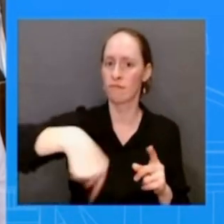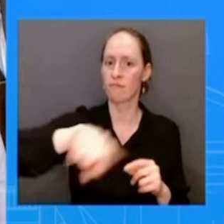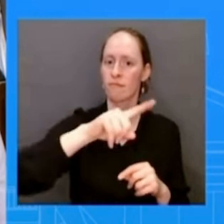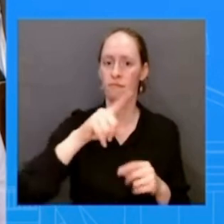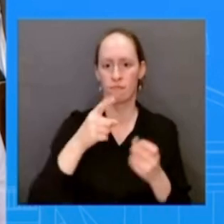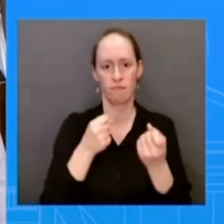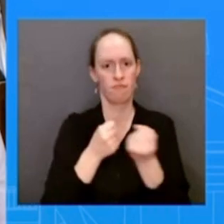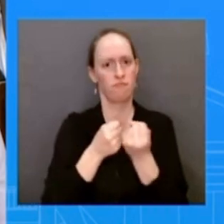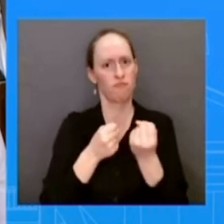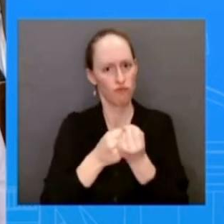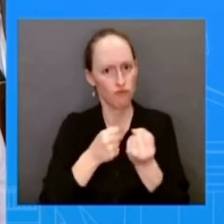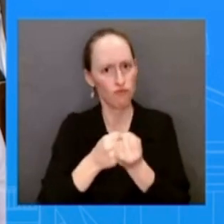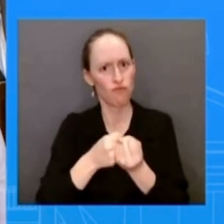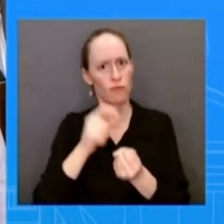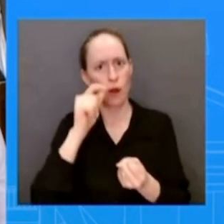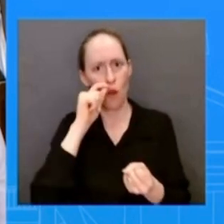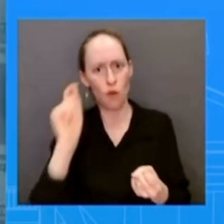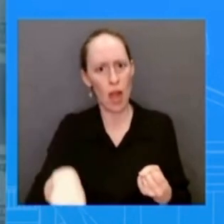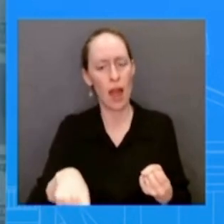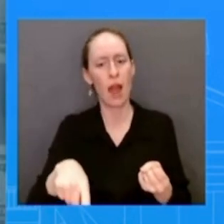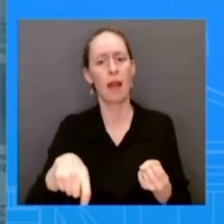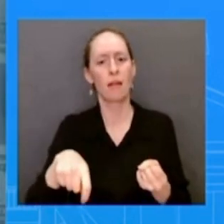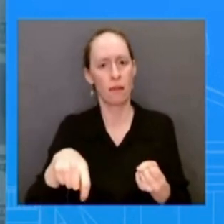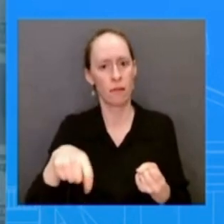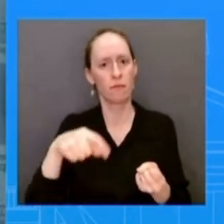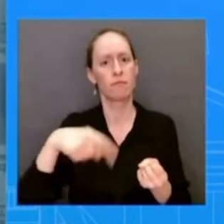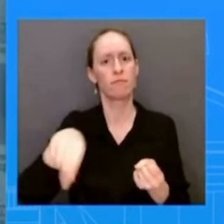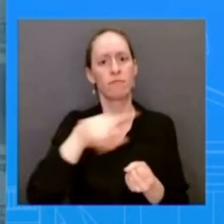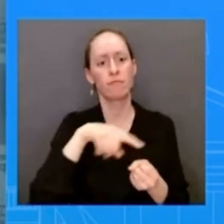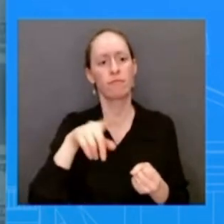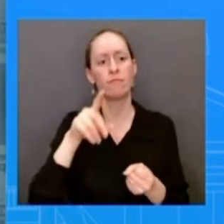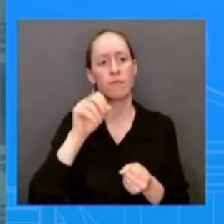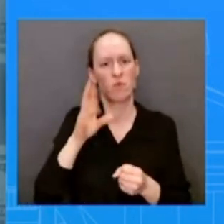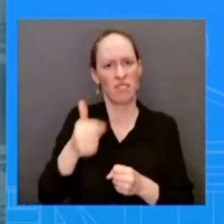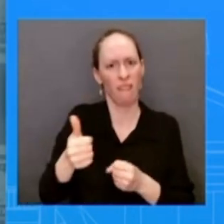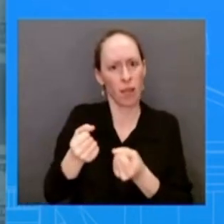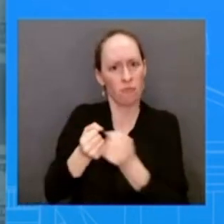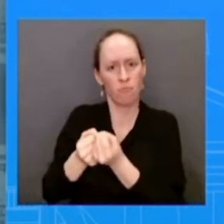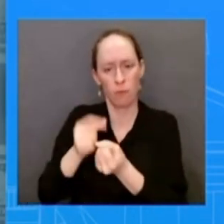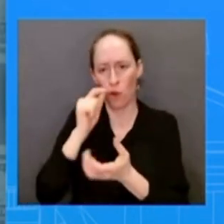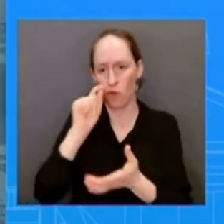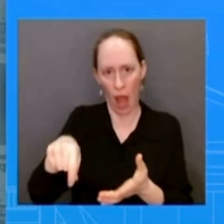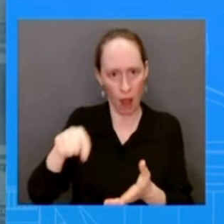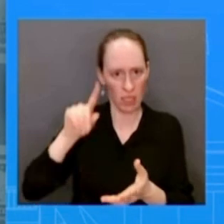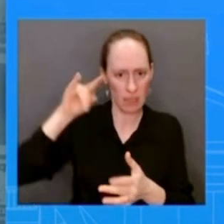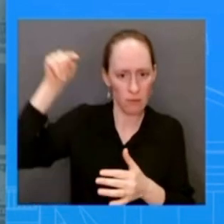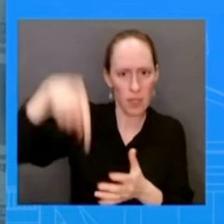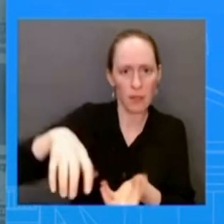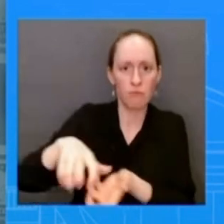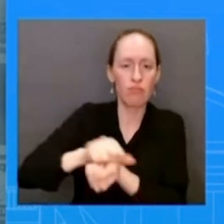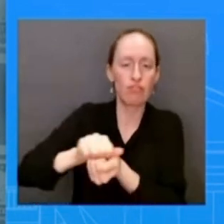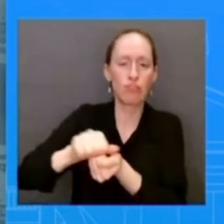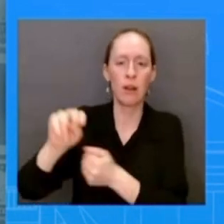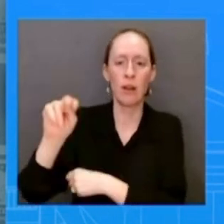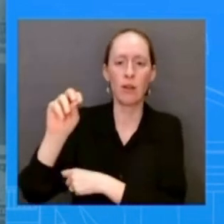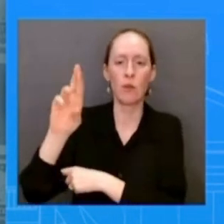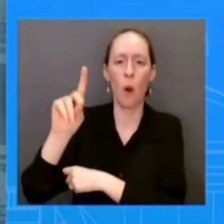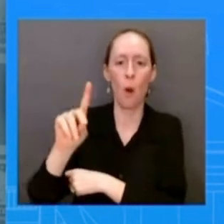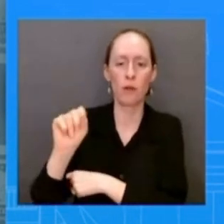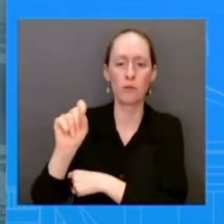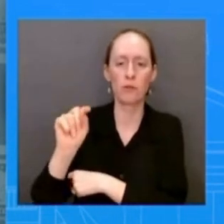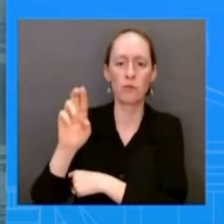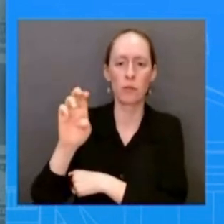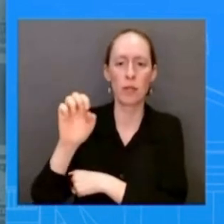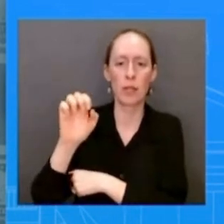discuss that when they met at the white house so what i can say is several as you know several of the european partners or european partners germany sweden and